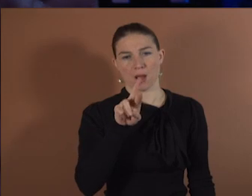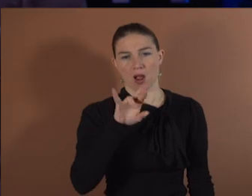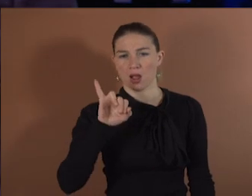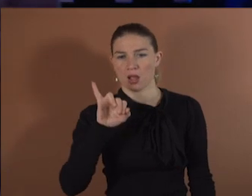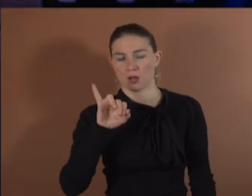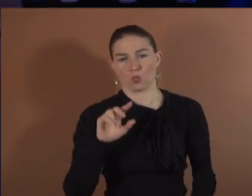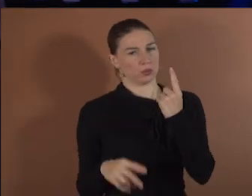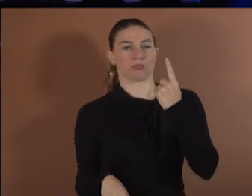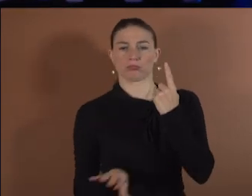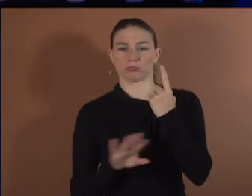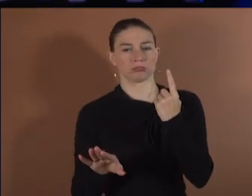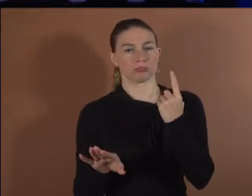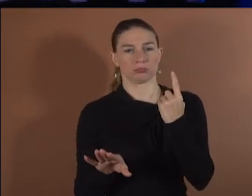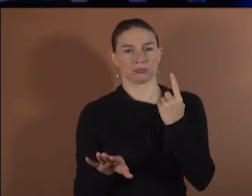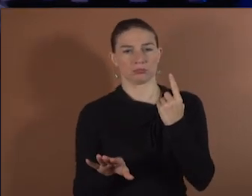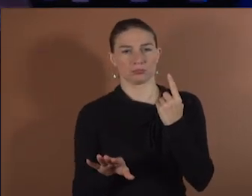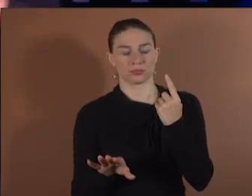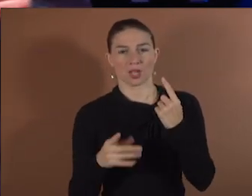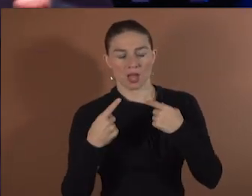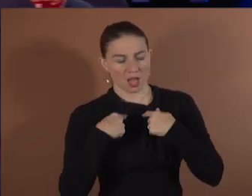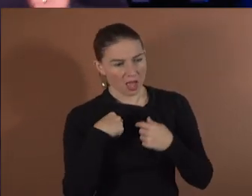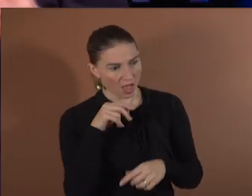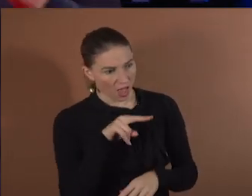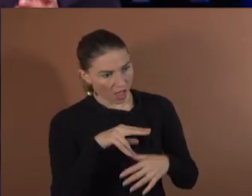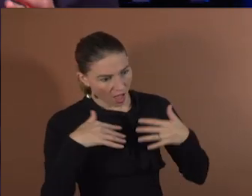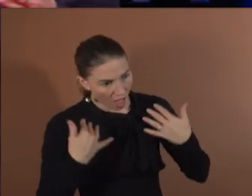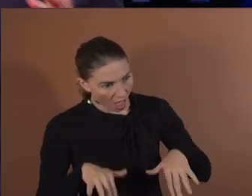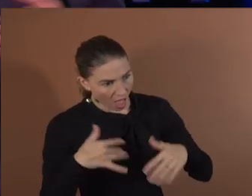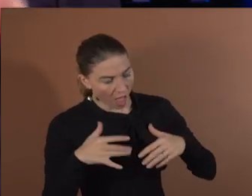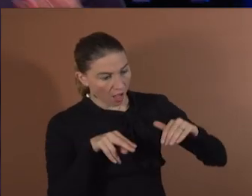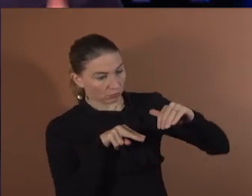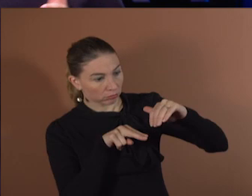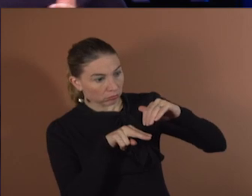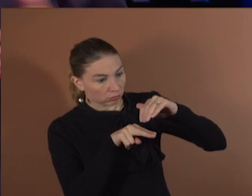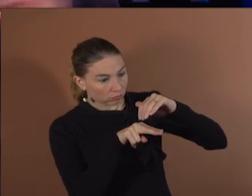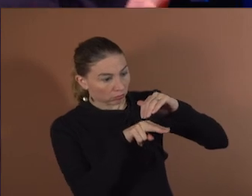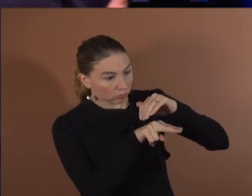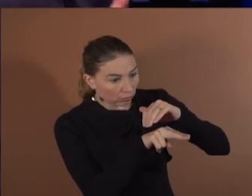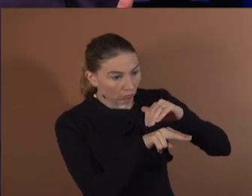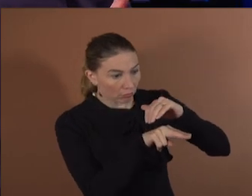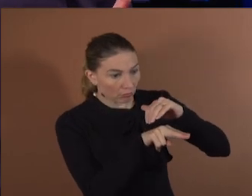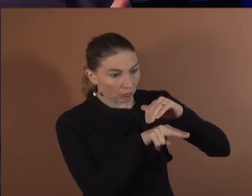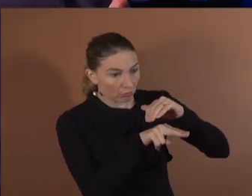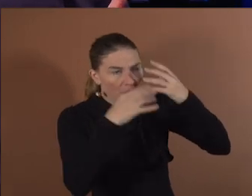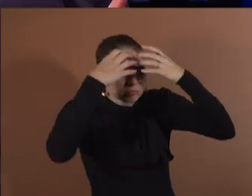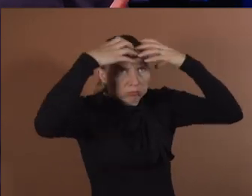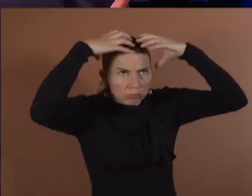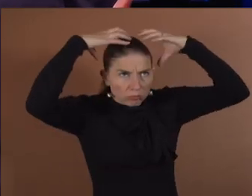that we can observe what's going on in the brain without having to open the head of a person.